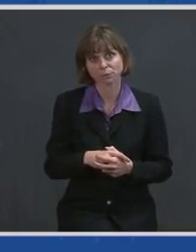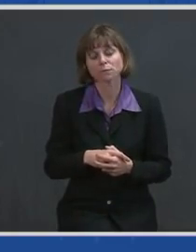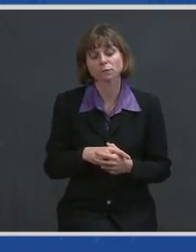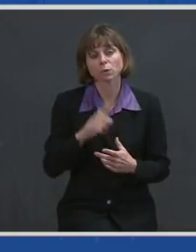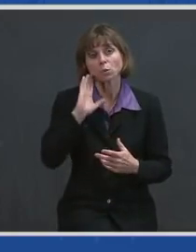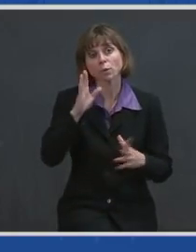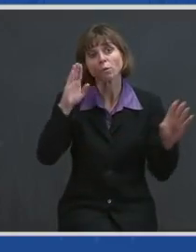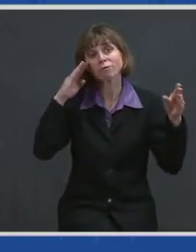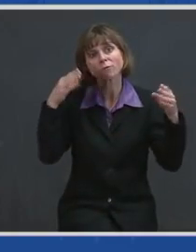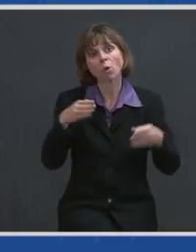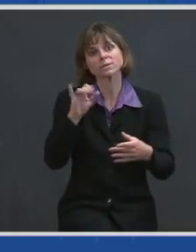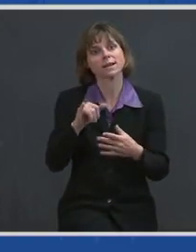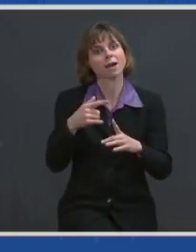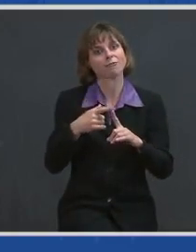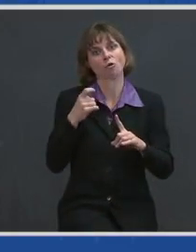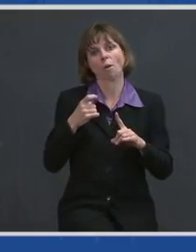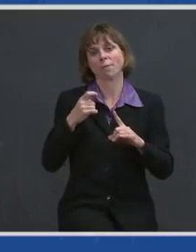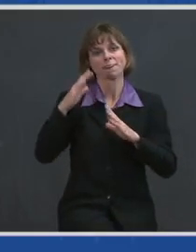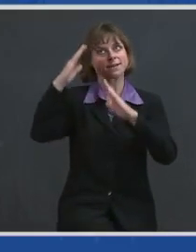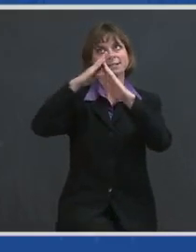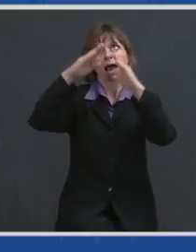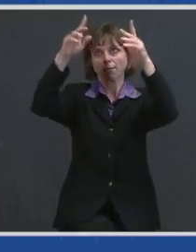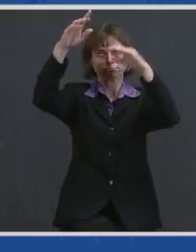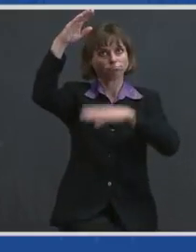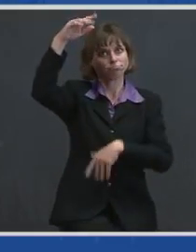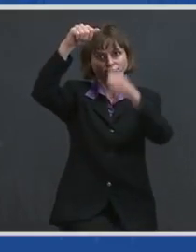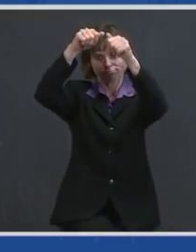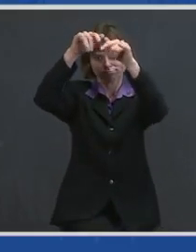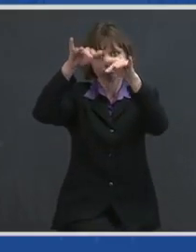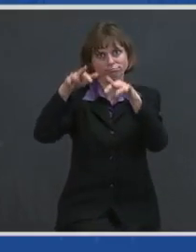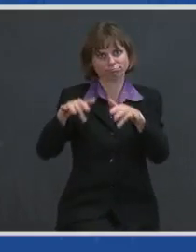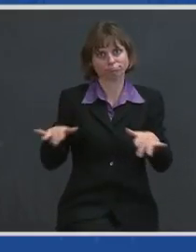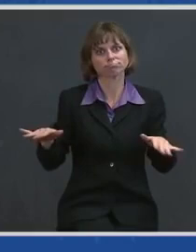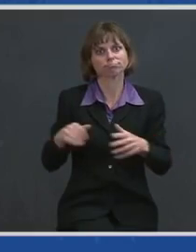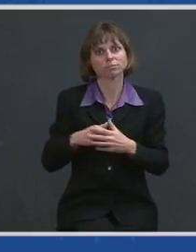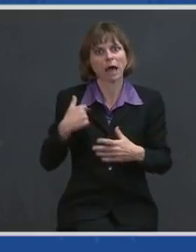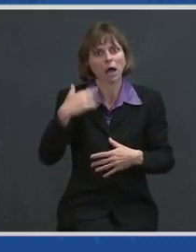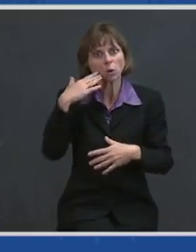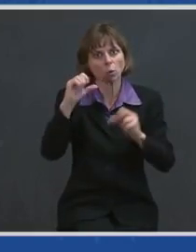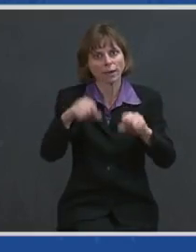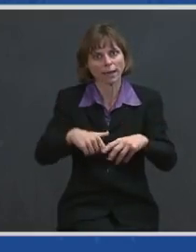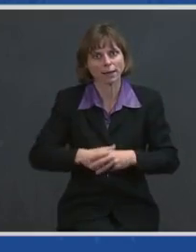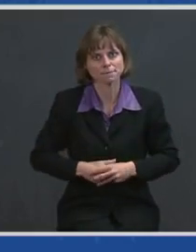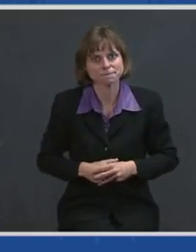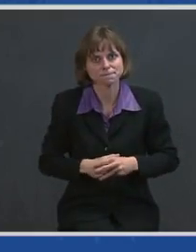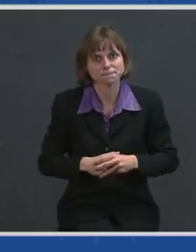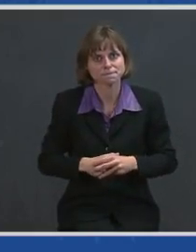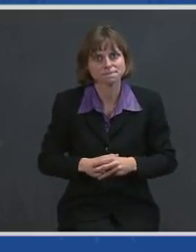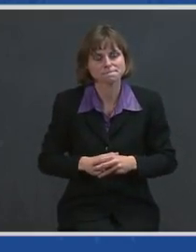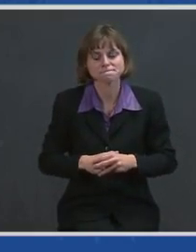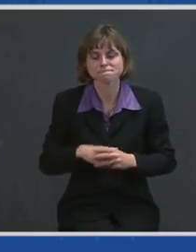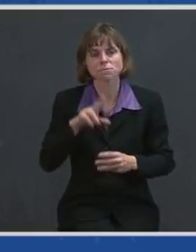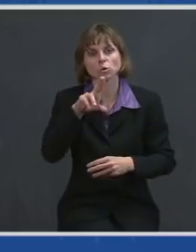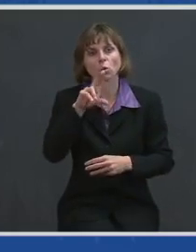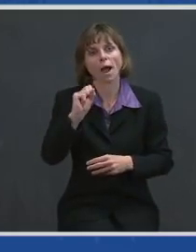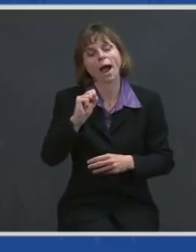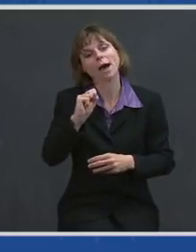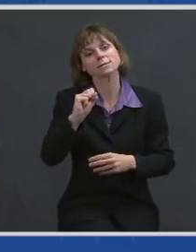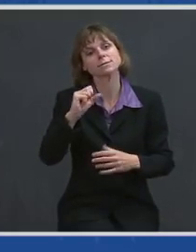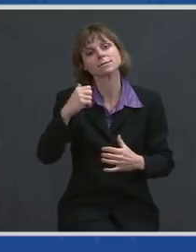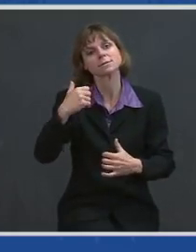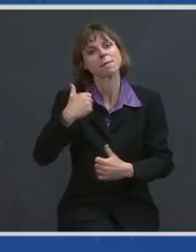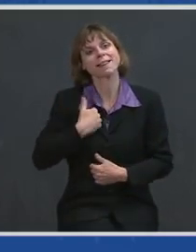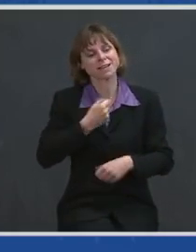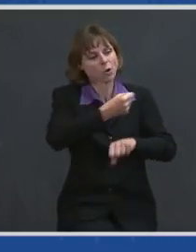from the very top. I know that we can do it. The U.S. has defeated American enemies on